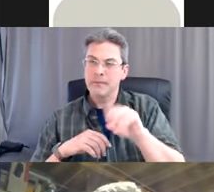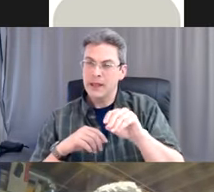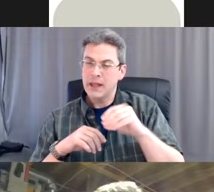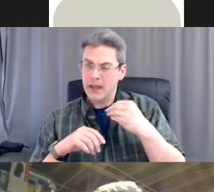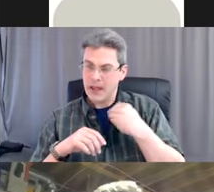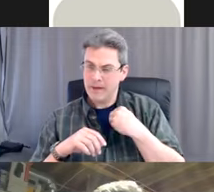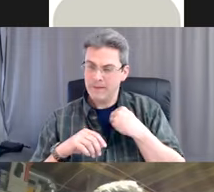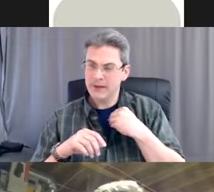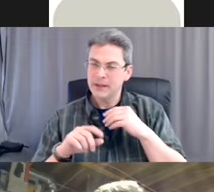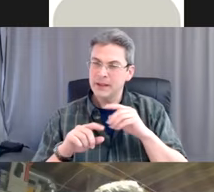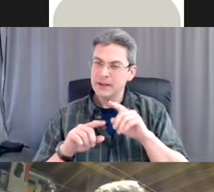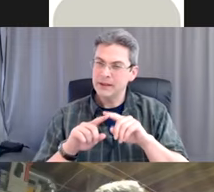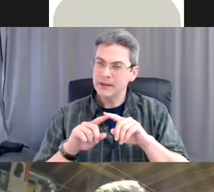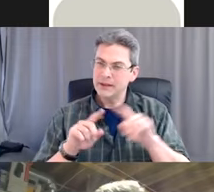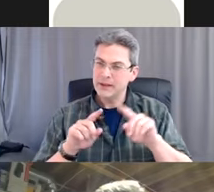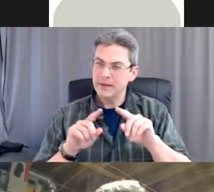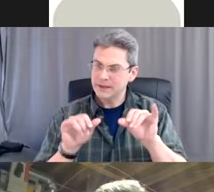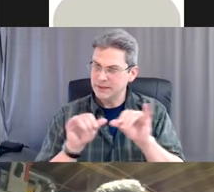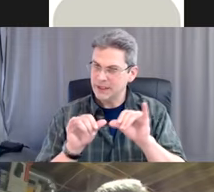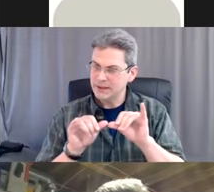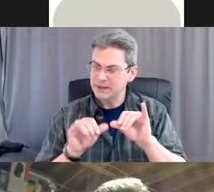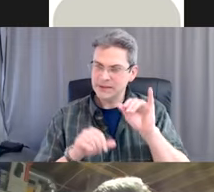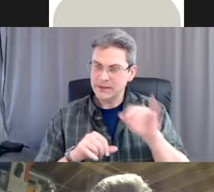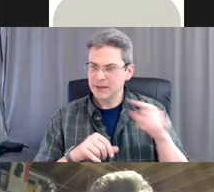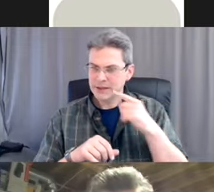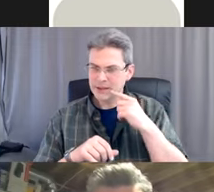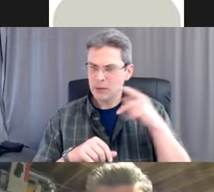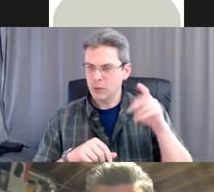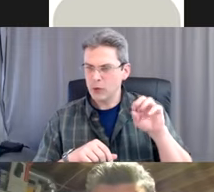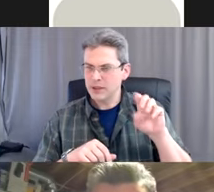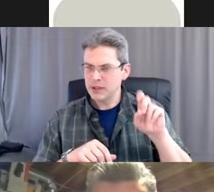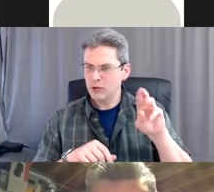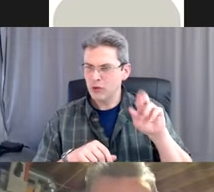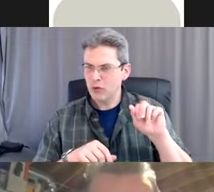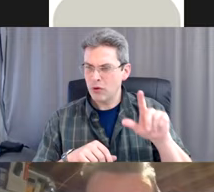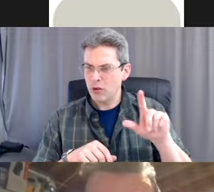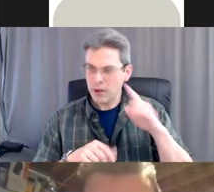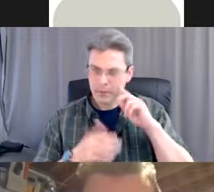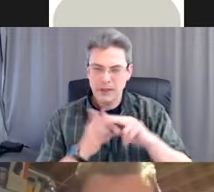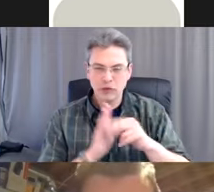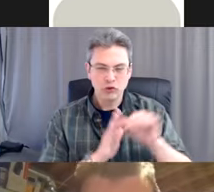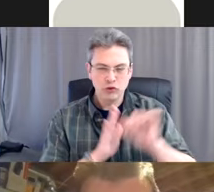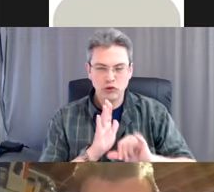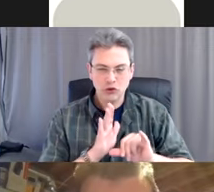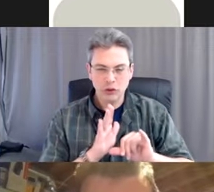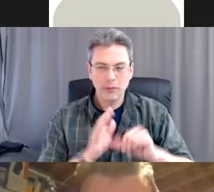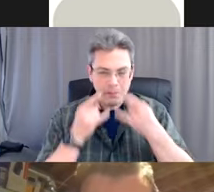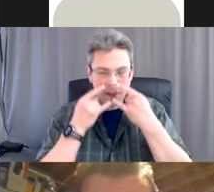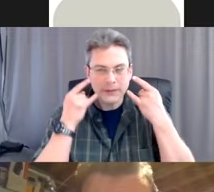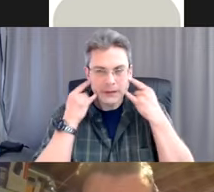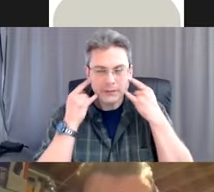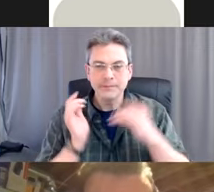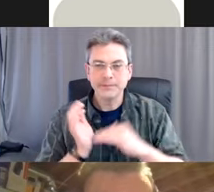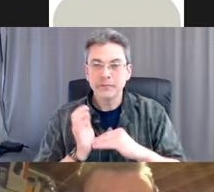procedural masks or are they one size fits all? That, in my, uh, experience, it's one